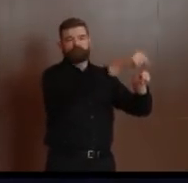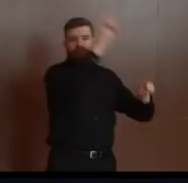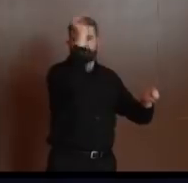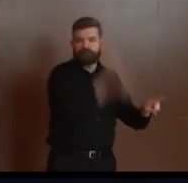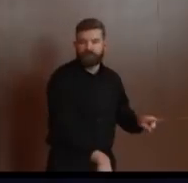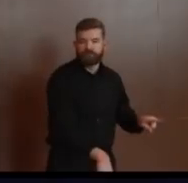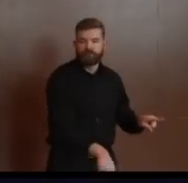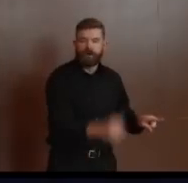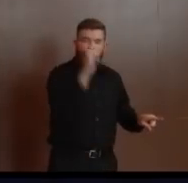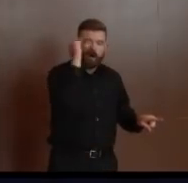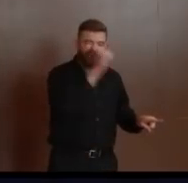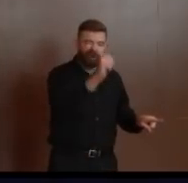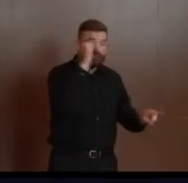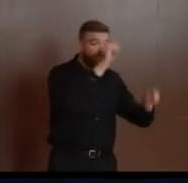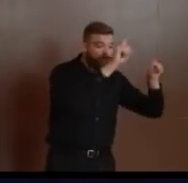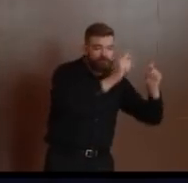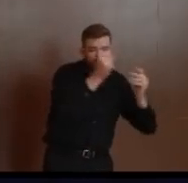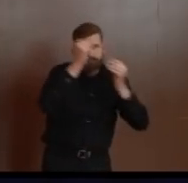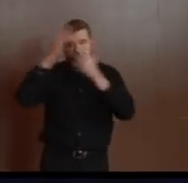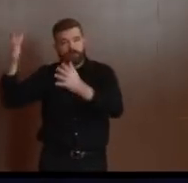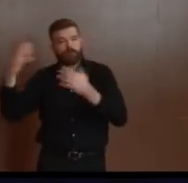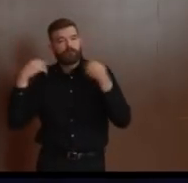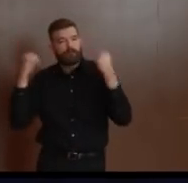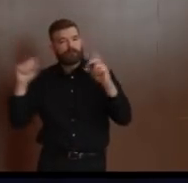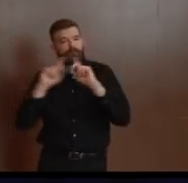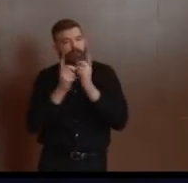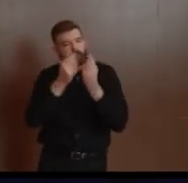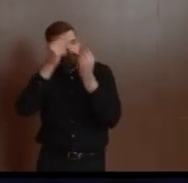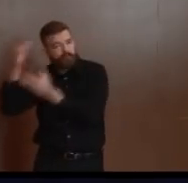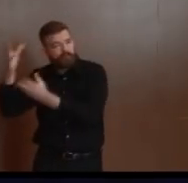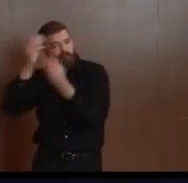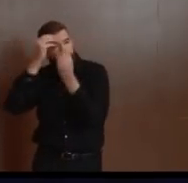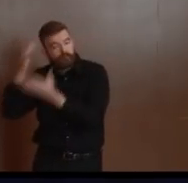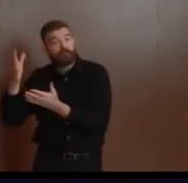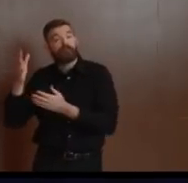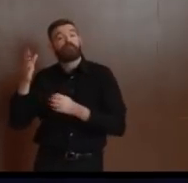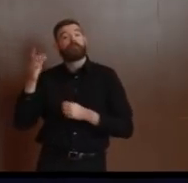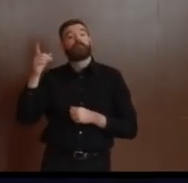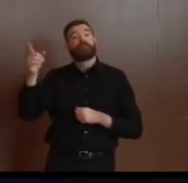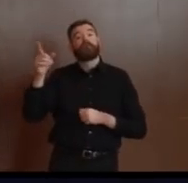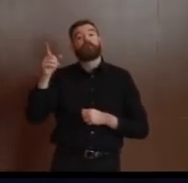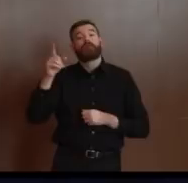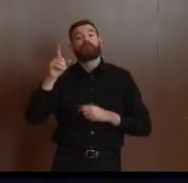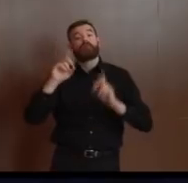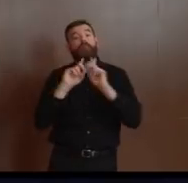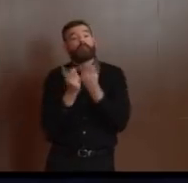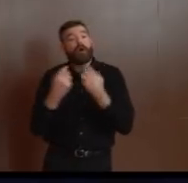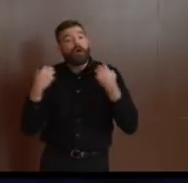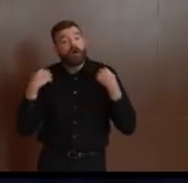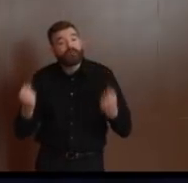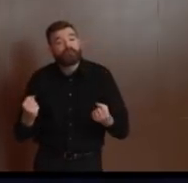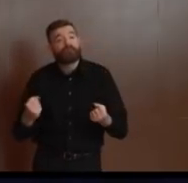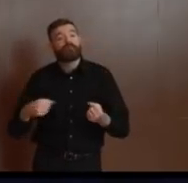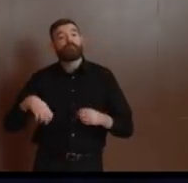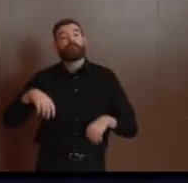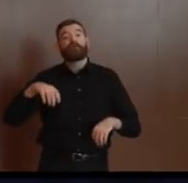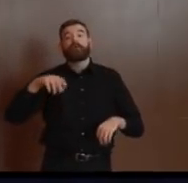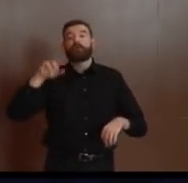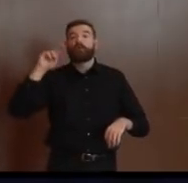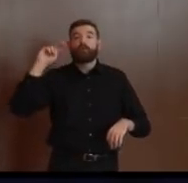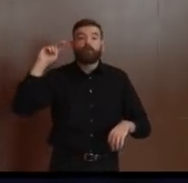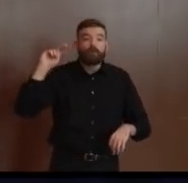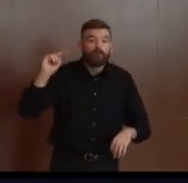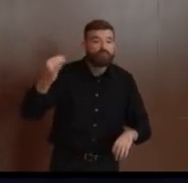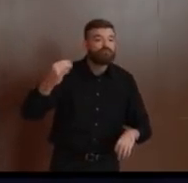entire government in New Jersey and our citizens to make informed decisions and gain the best data possible to make resource – to have resource